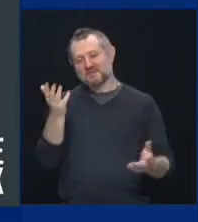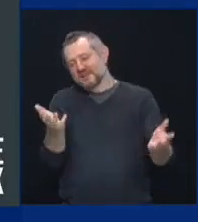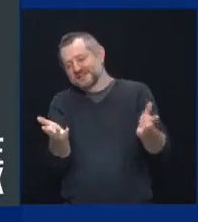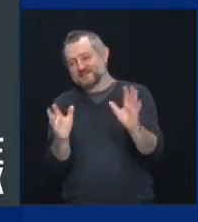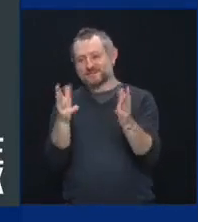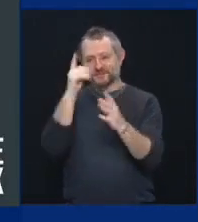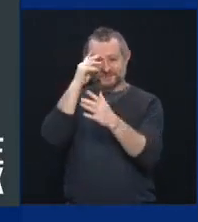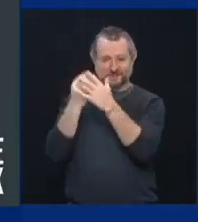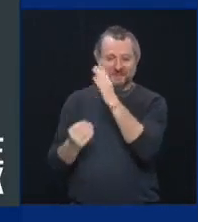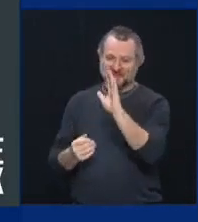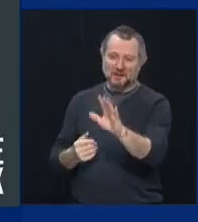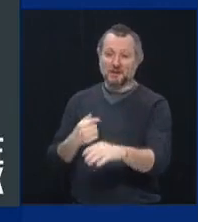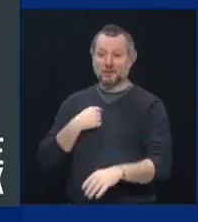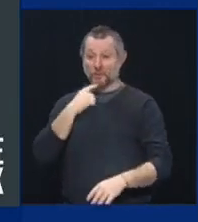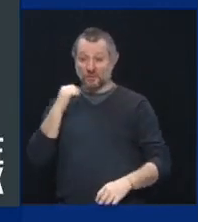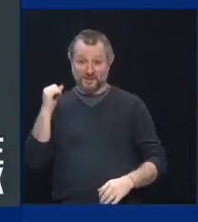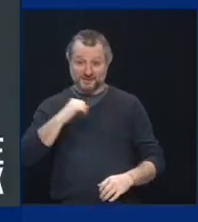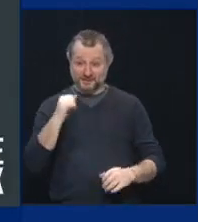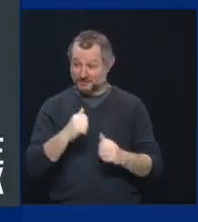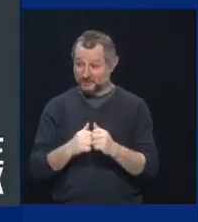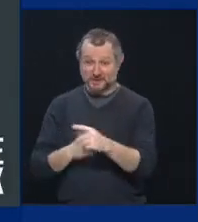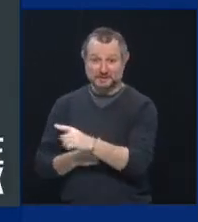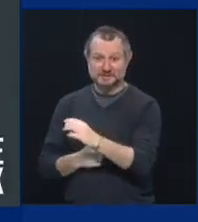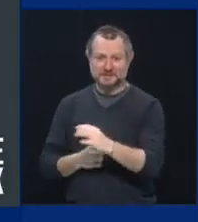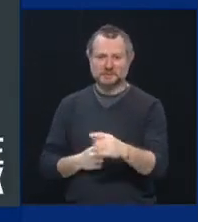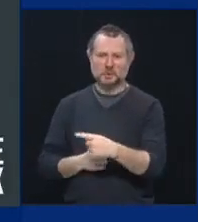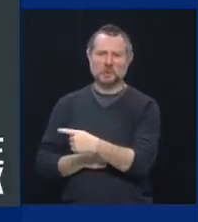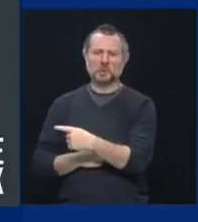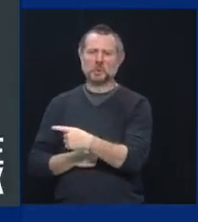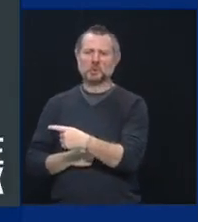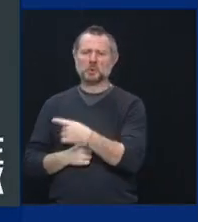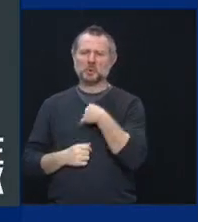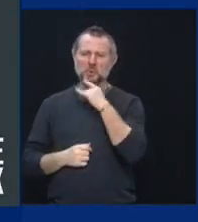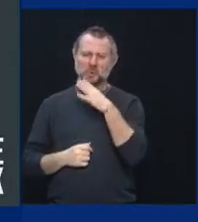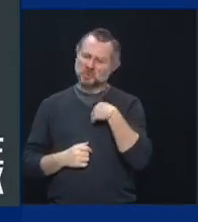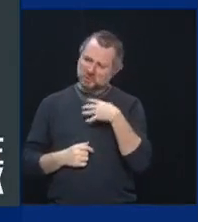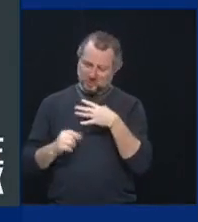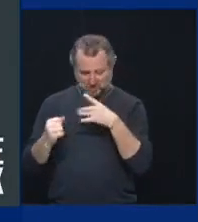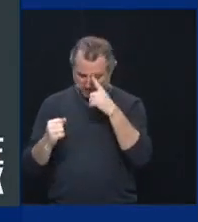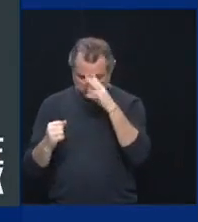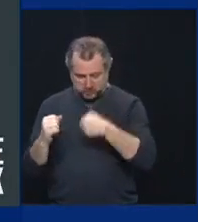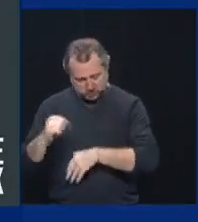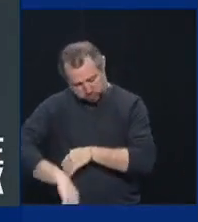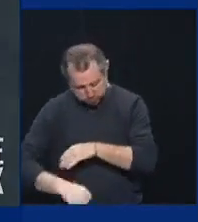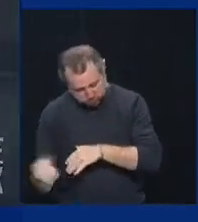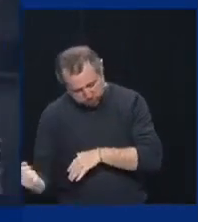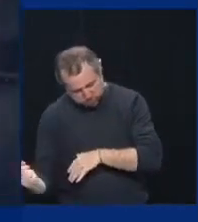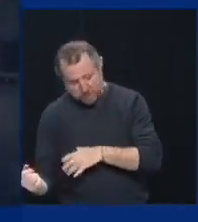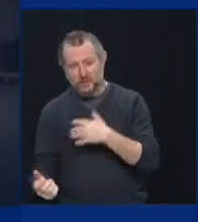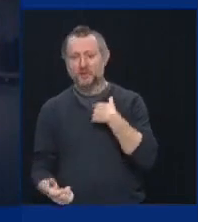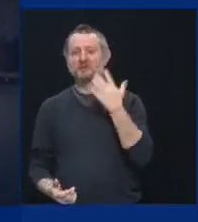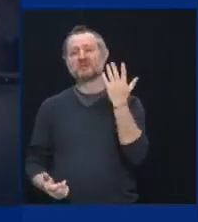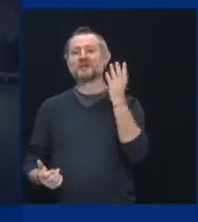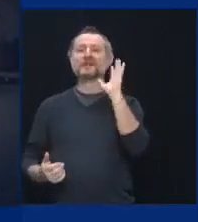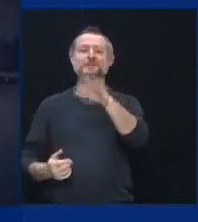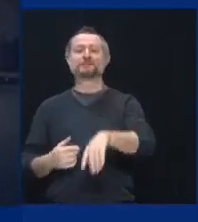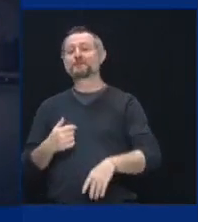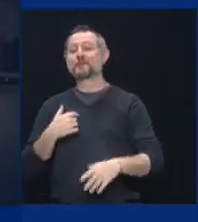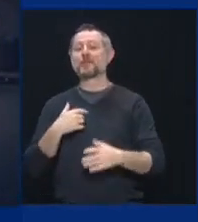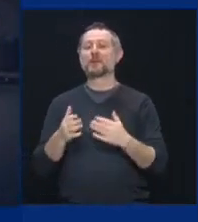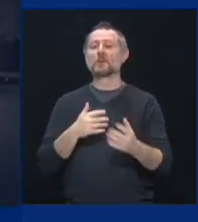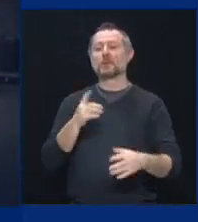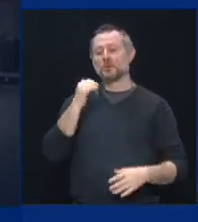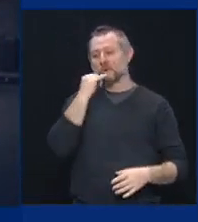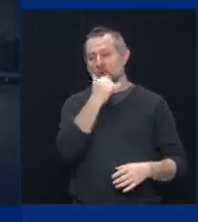people have to do their part. Go to the website. Make the phone call. Set up your appointment. So